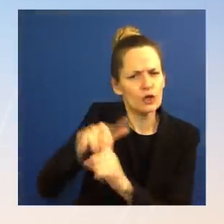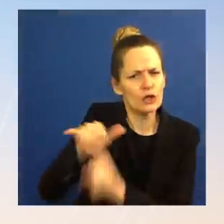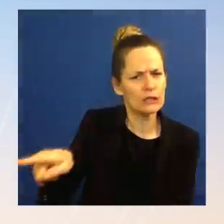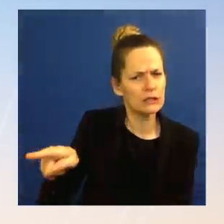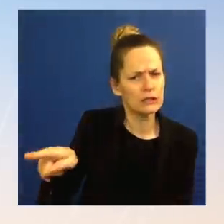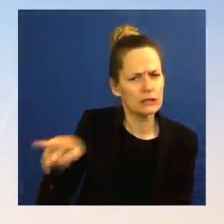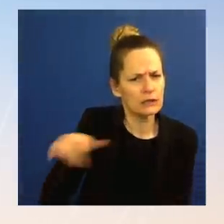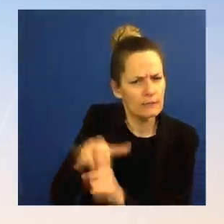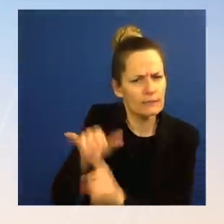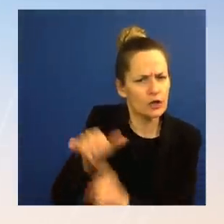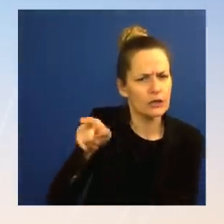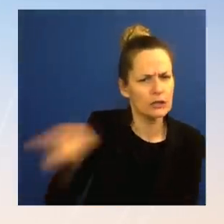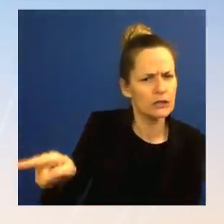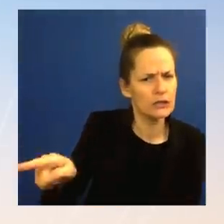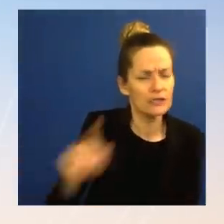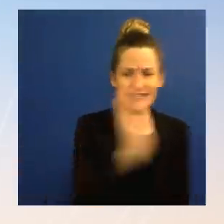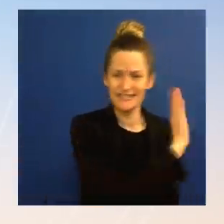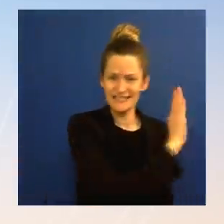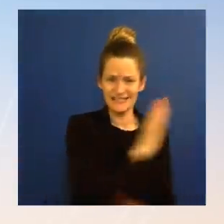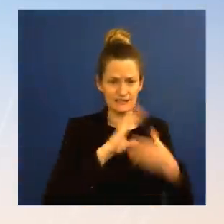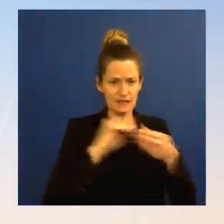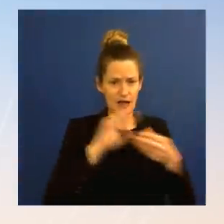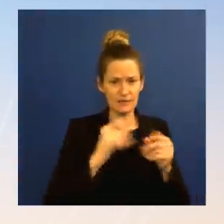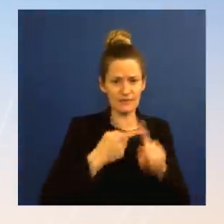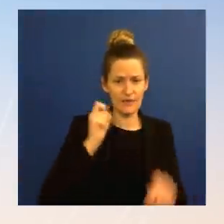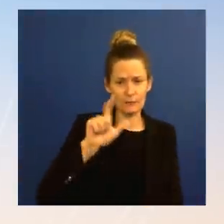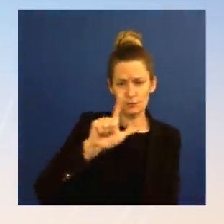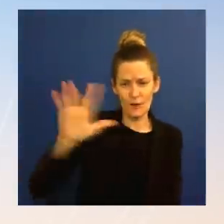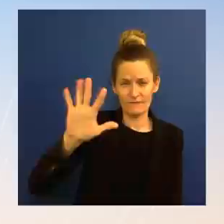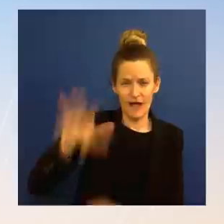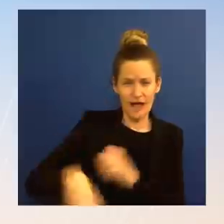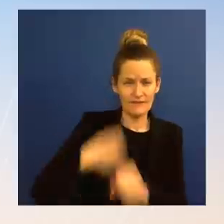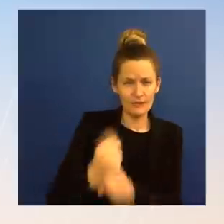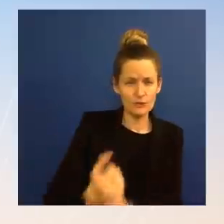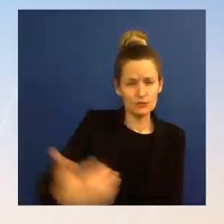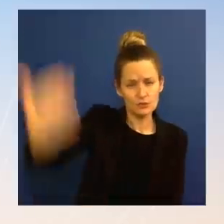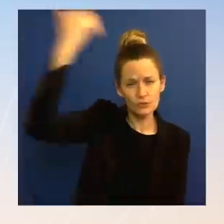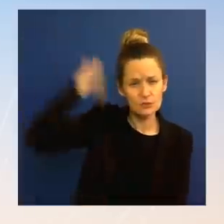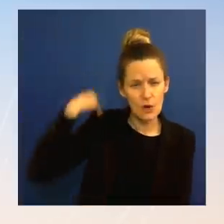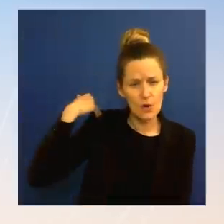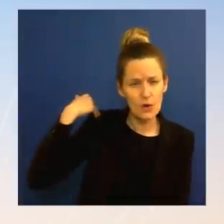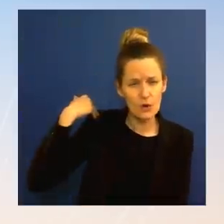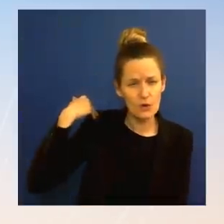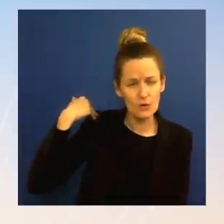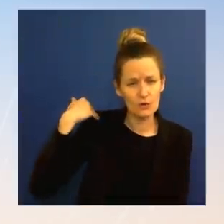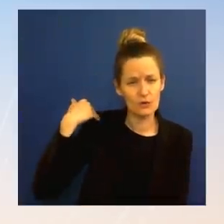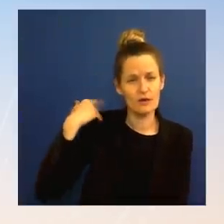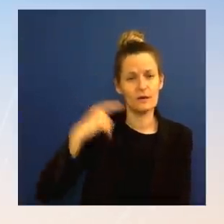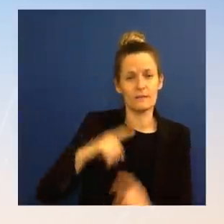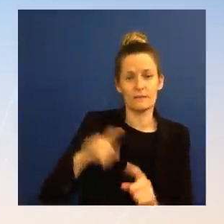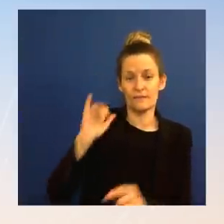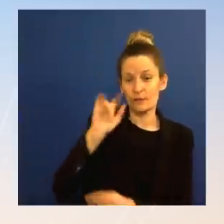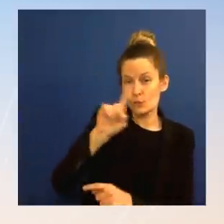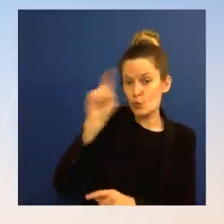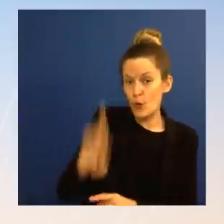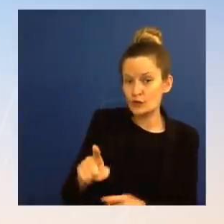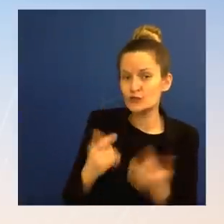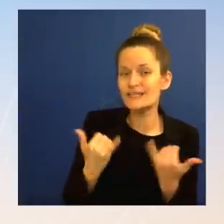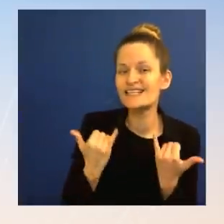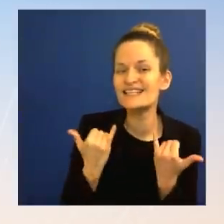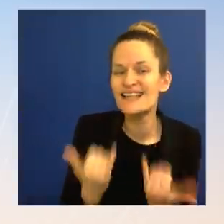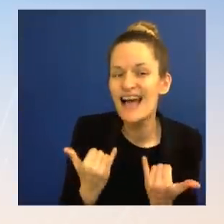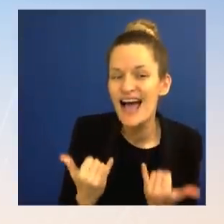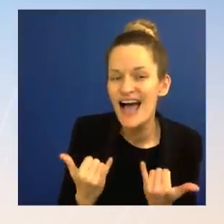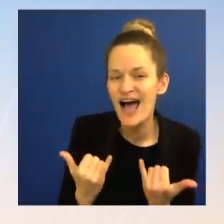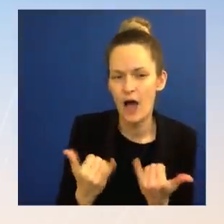years ago, I think the most important question now is, why are Florida leaders deciding they need to discriminate against kids who are members of the